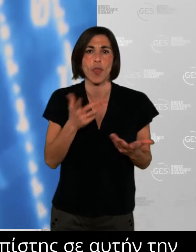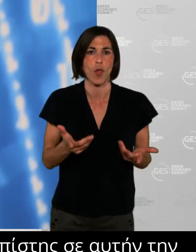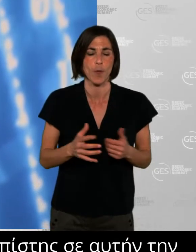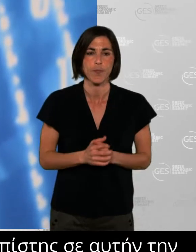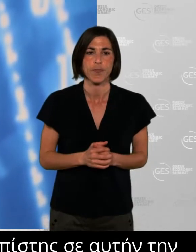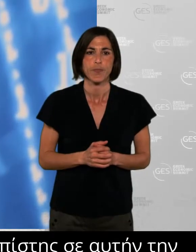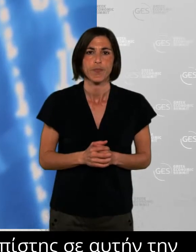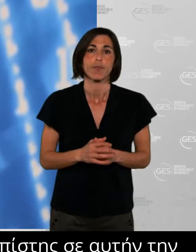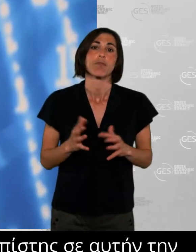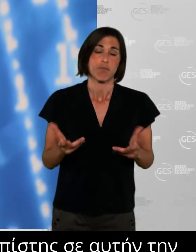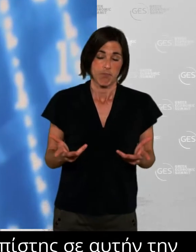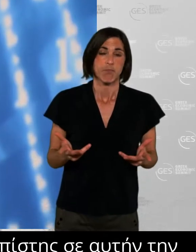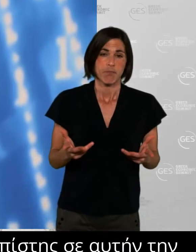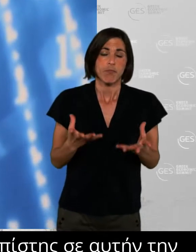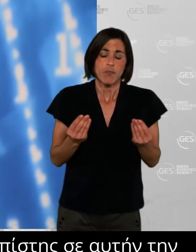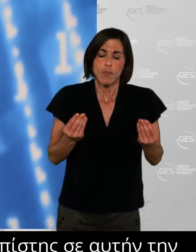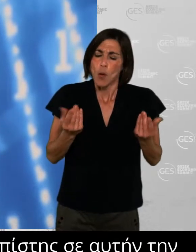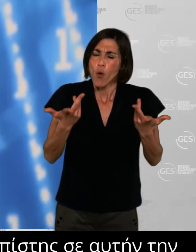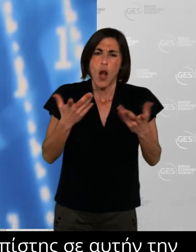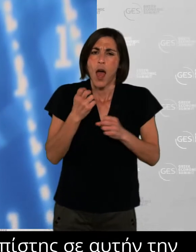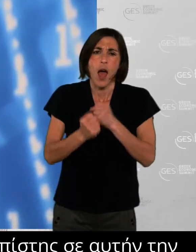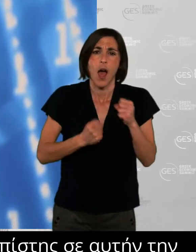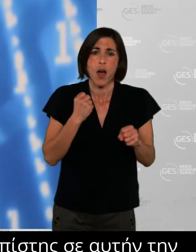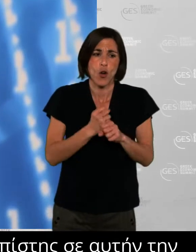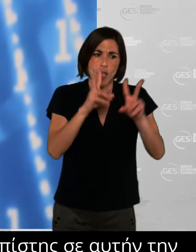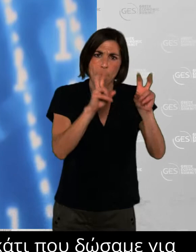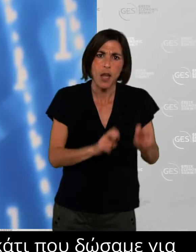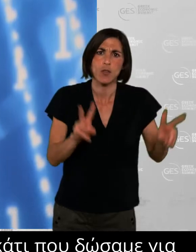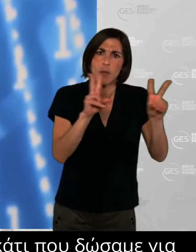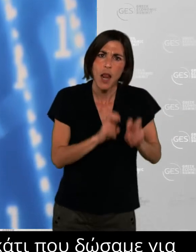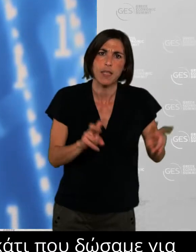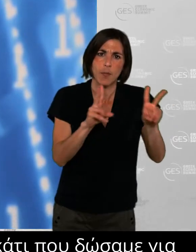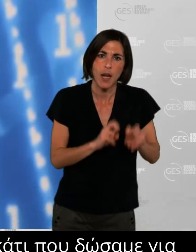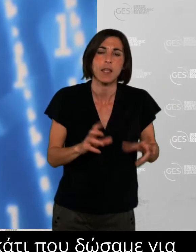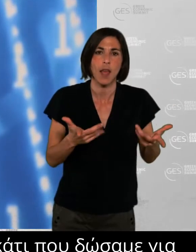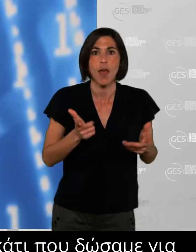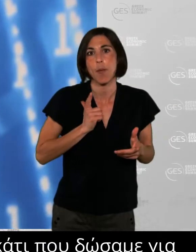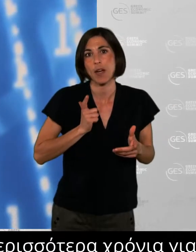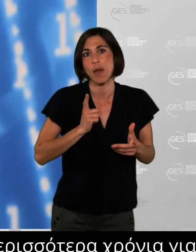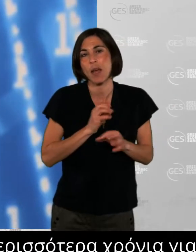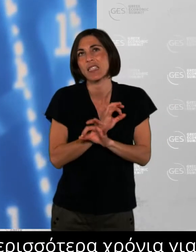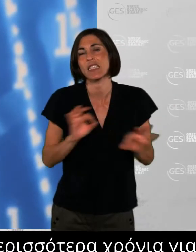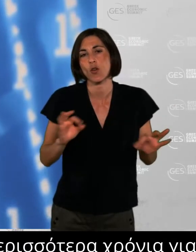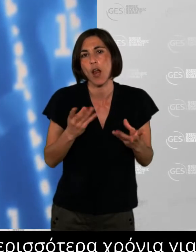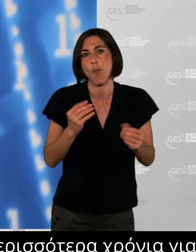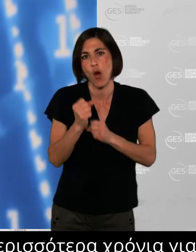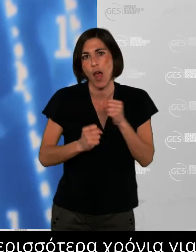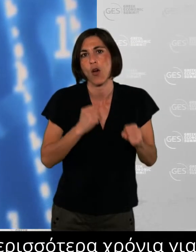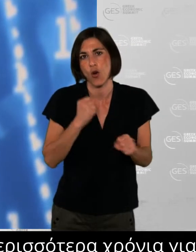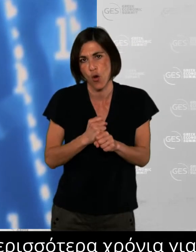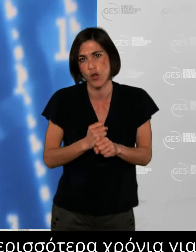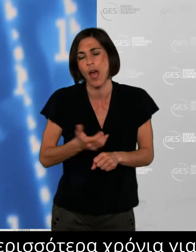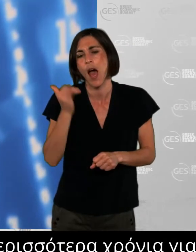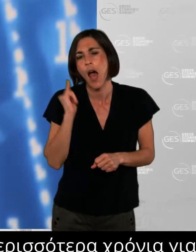have been expecting the output uh in order to take some sort of uh probably step-by-step approach and decision was was forced overnight for everyone right.